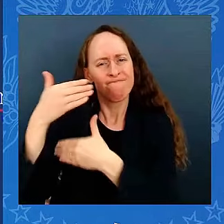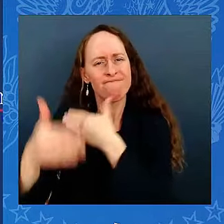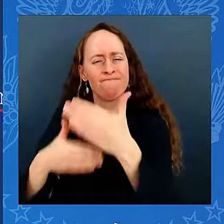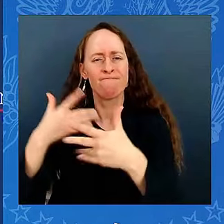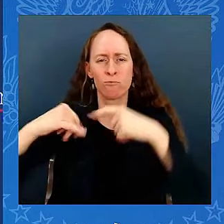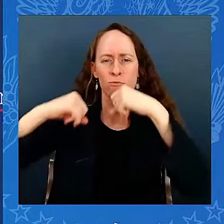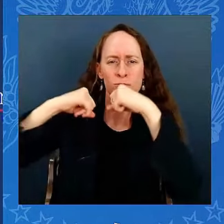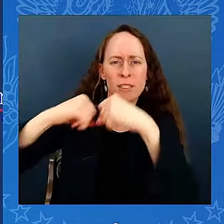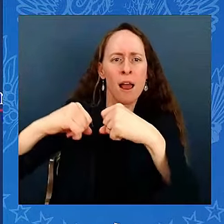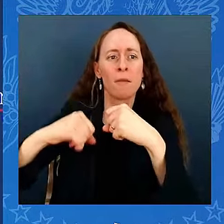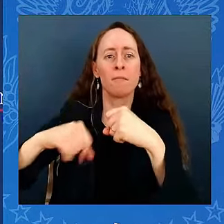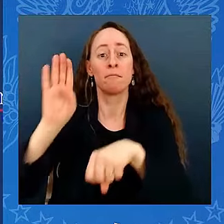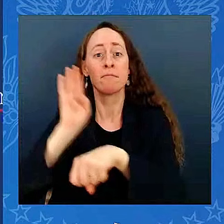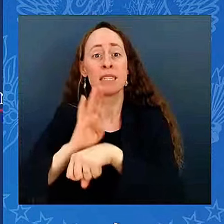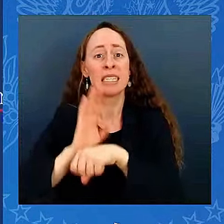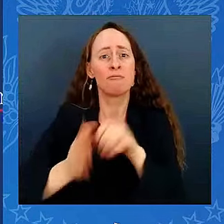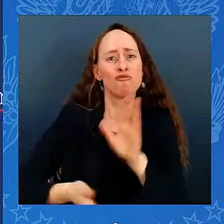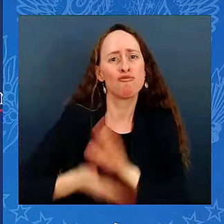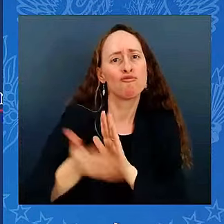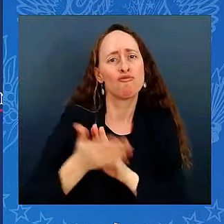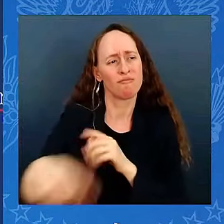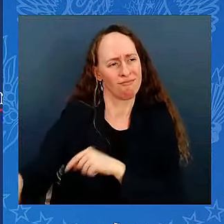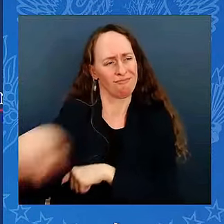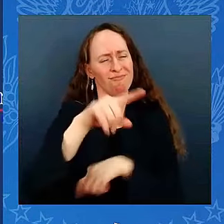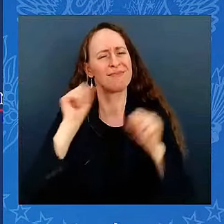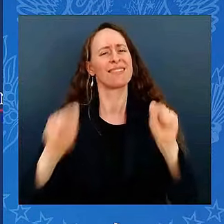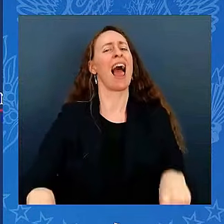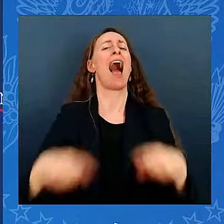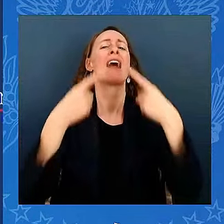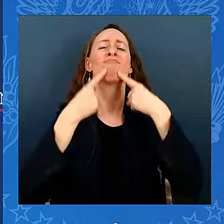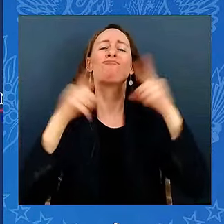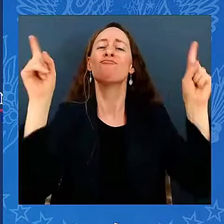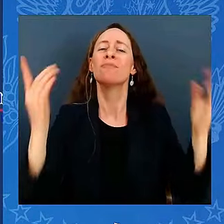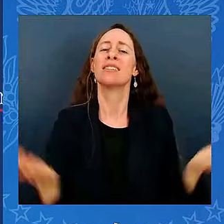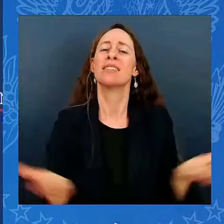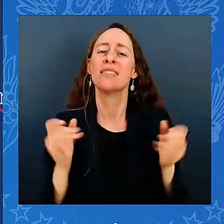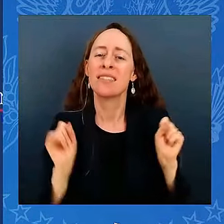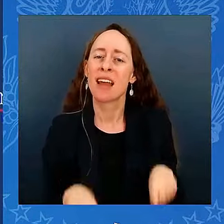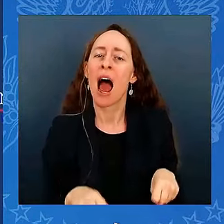view, without stability and security that makes us the envy of the world. And we are.